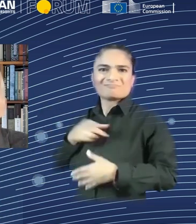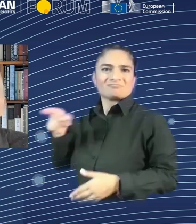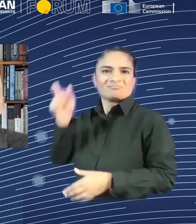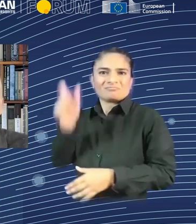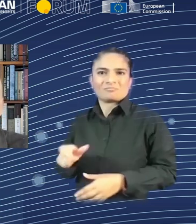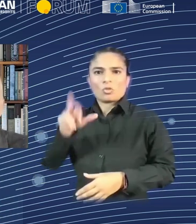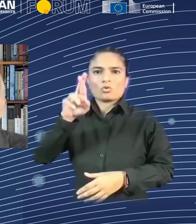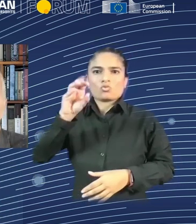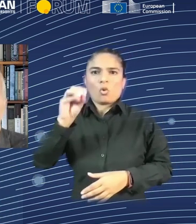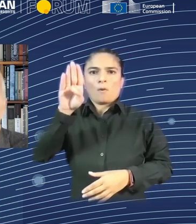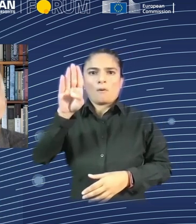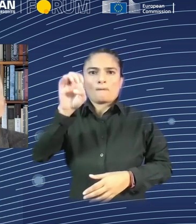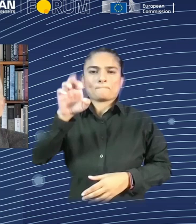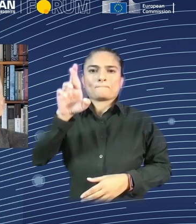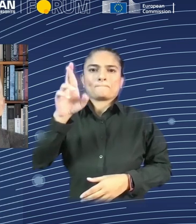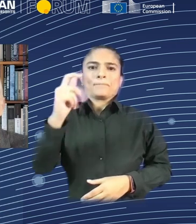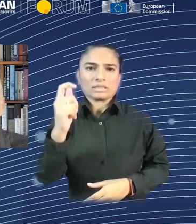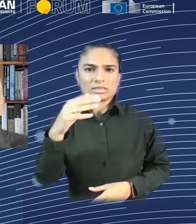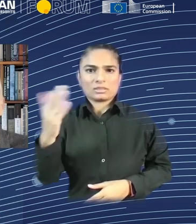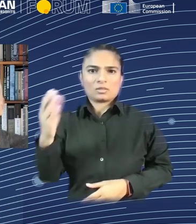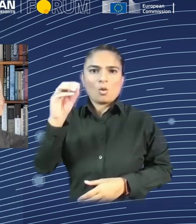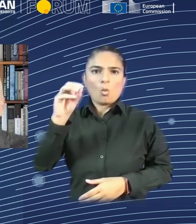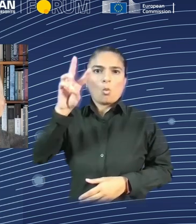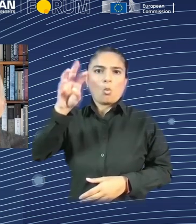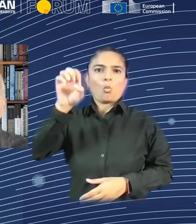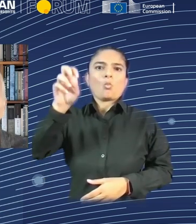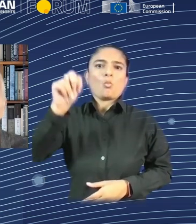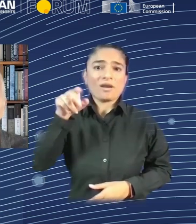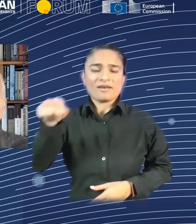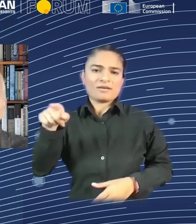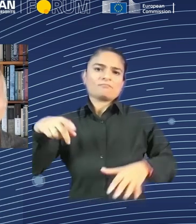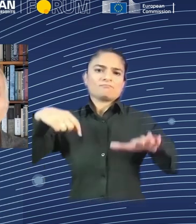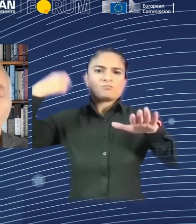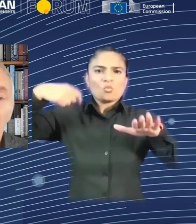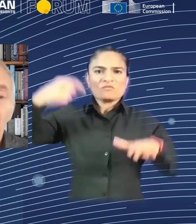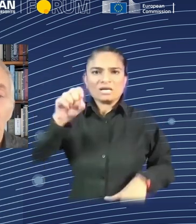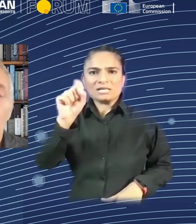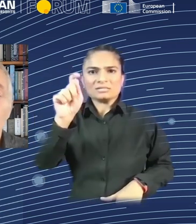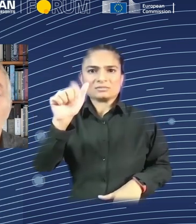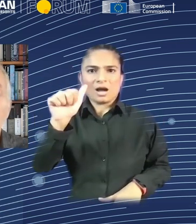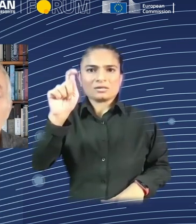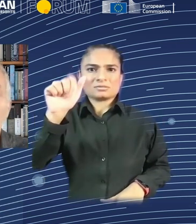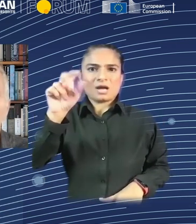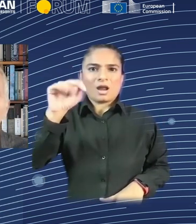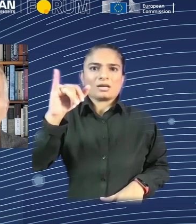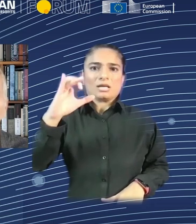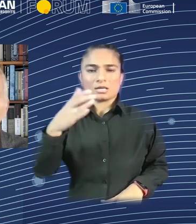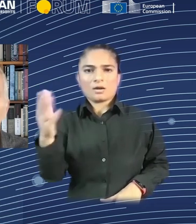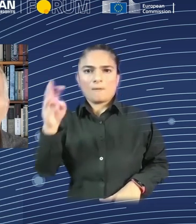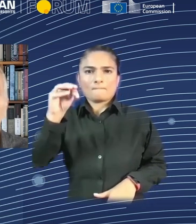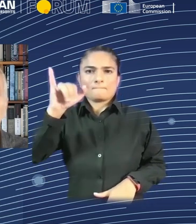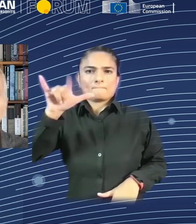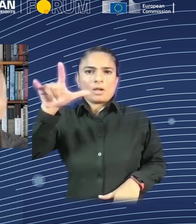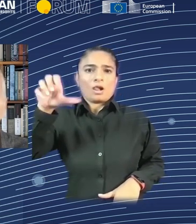who resisted that effort in order to increase their profits? The values of those who are desperate to respond to the